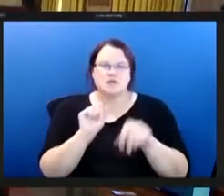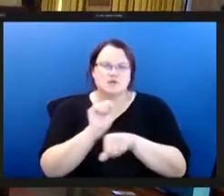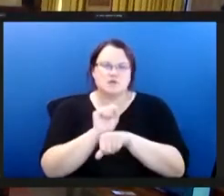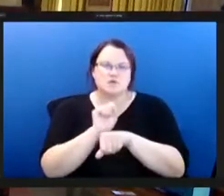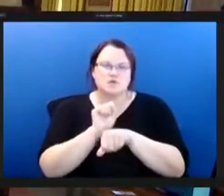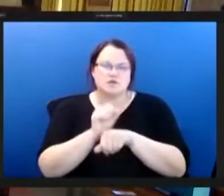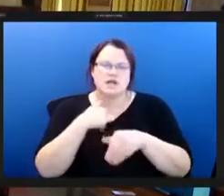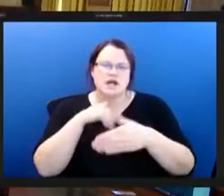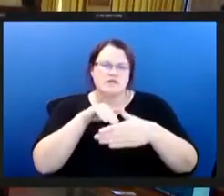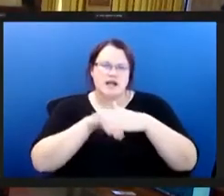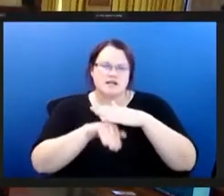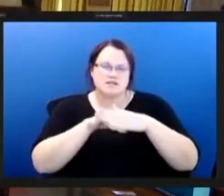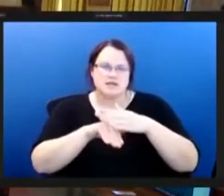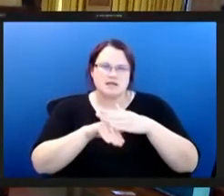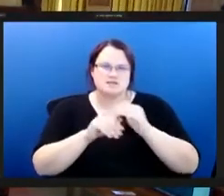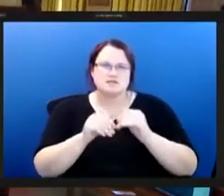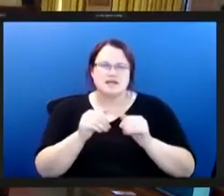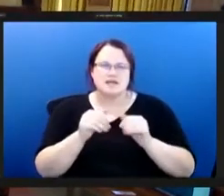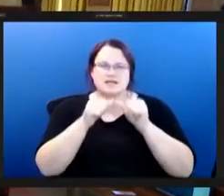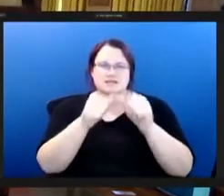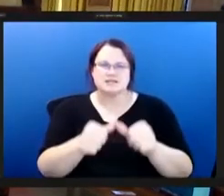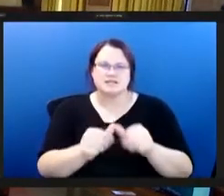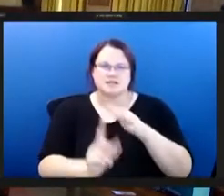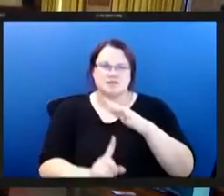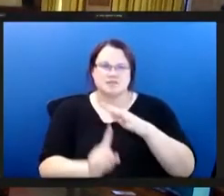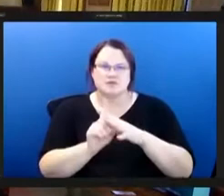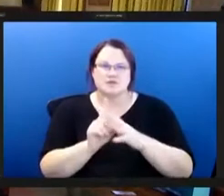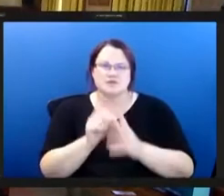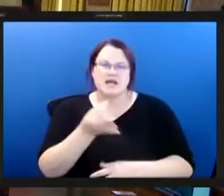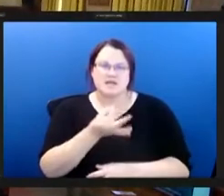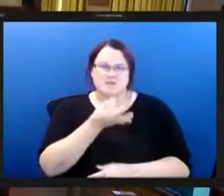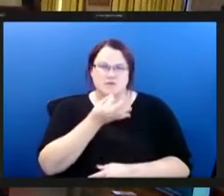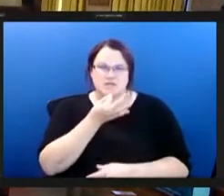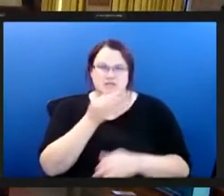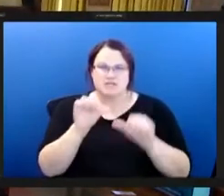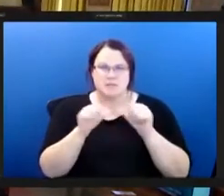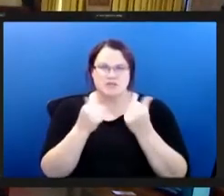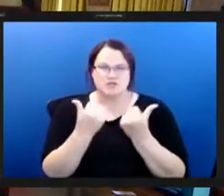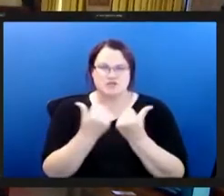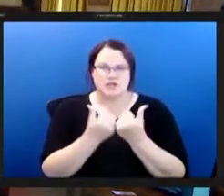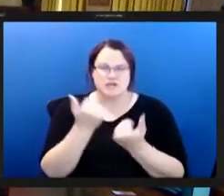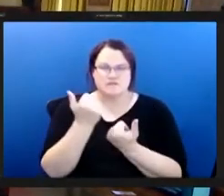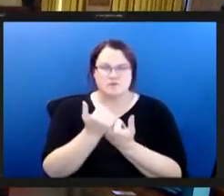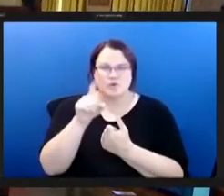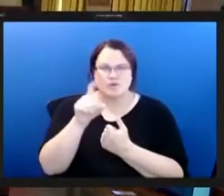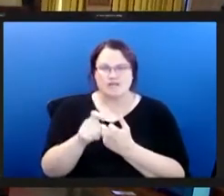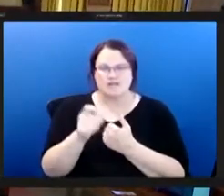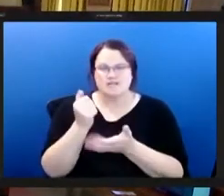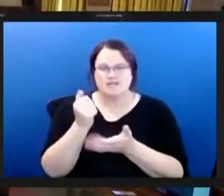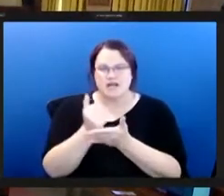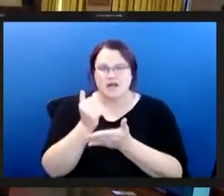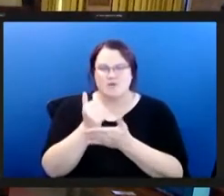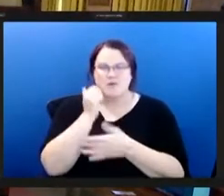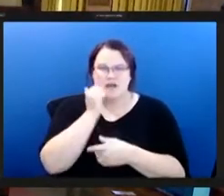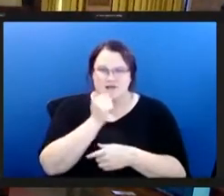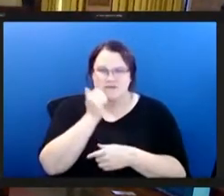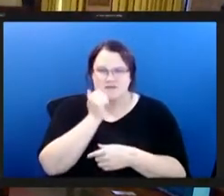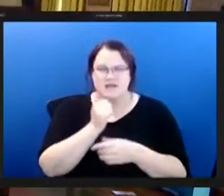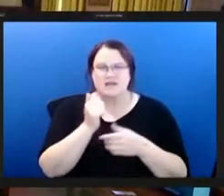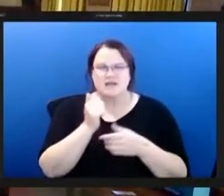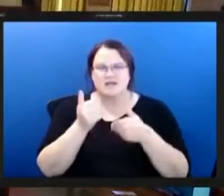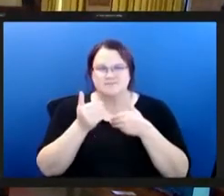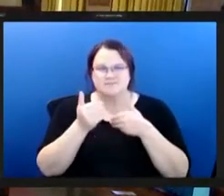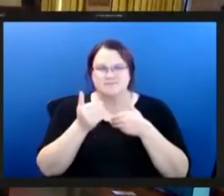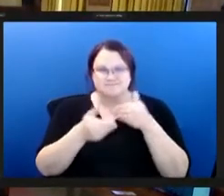centralized and consistently present expertise and administrative support we need this to navigate all the day-to-day complex logistics of running